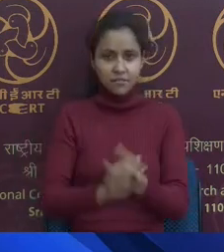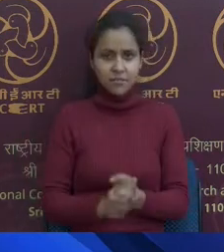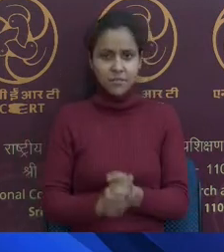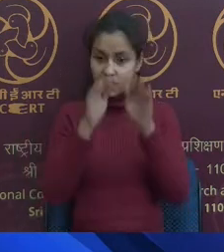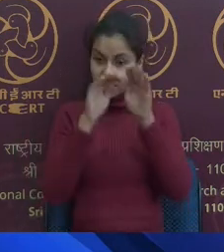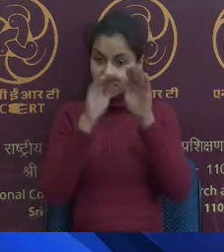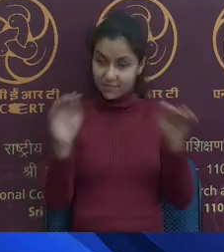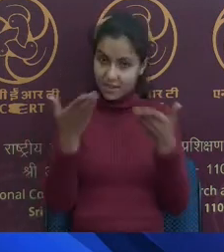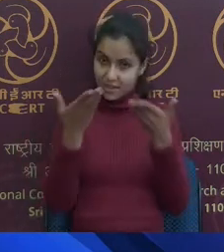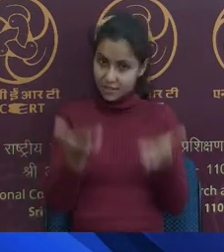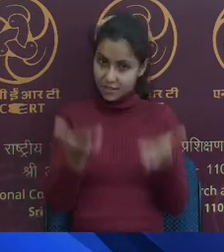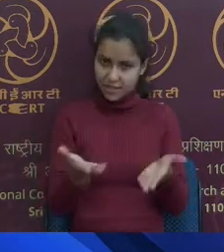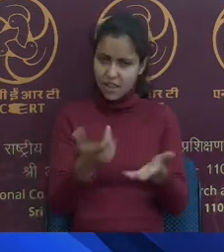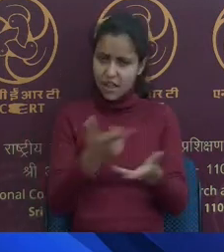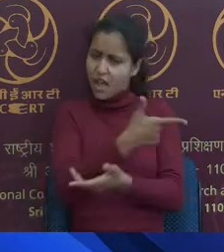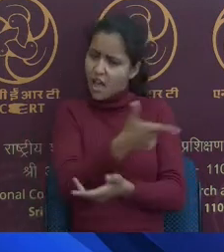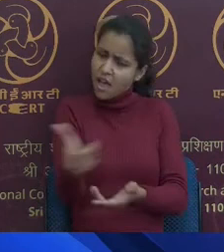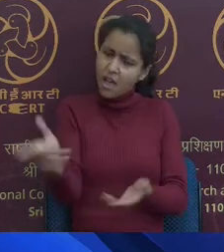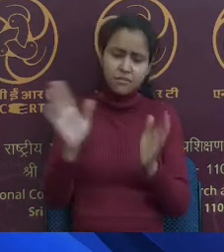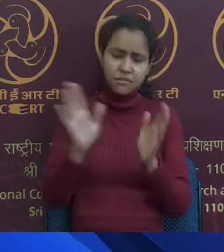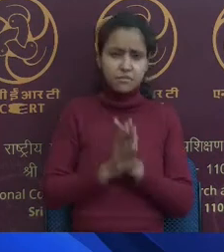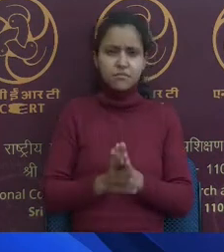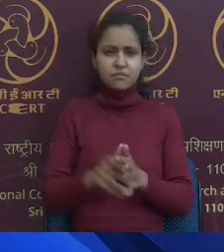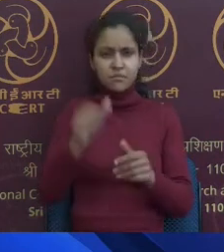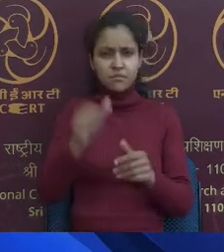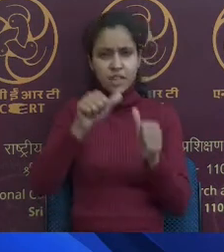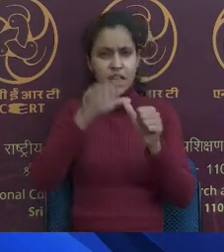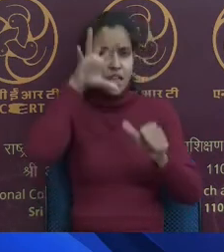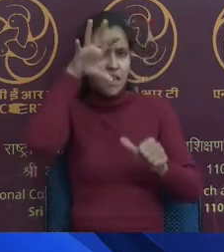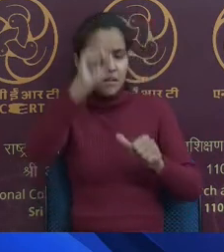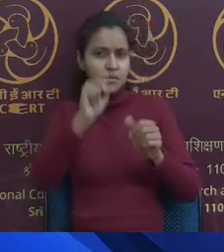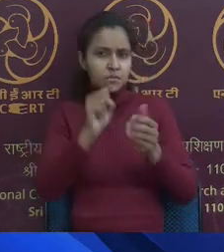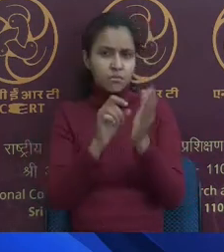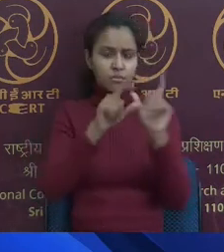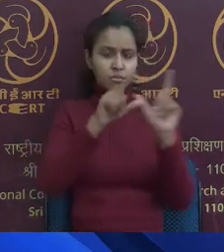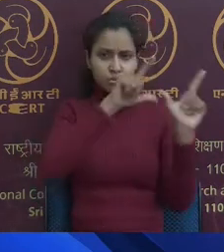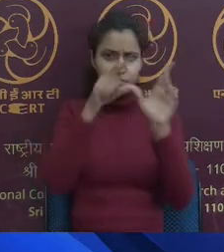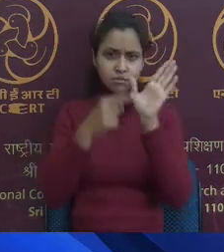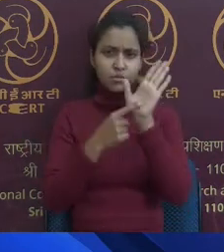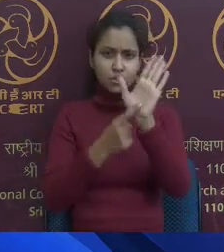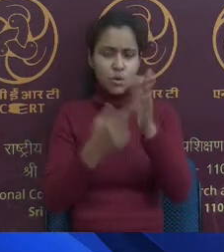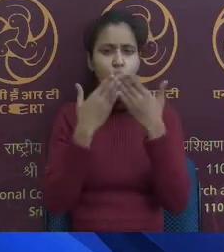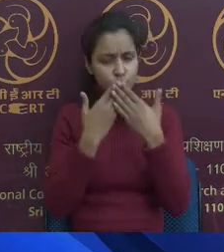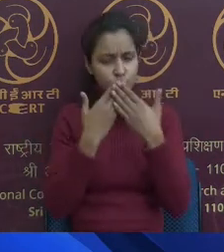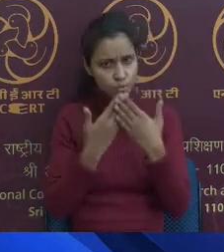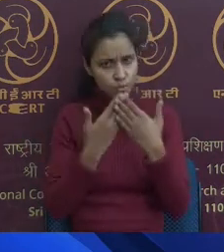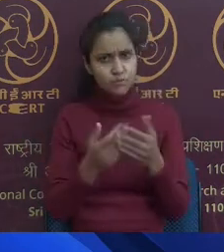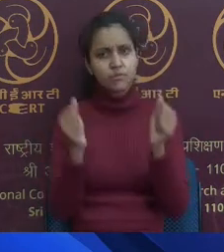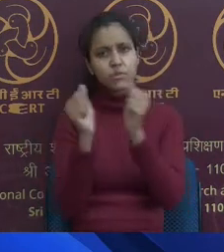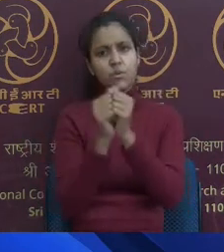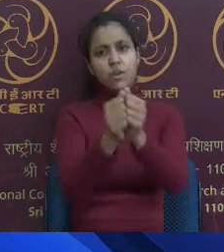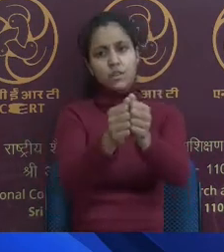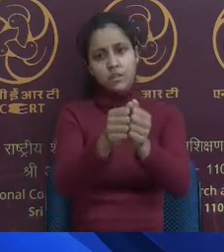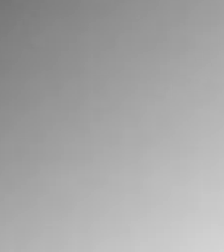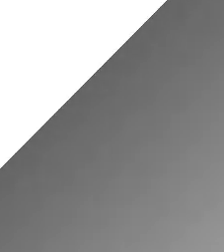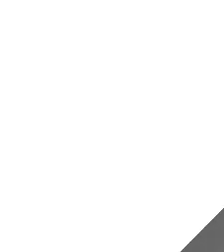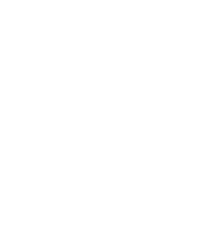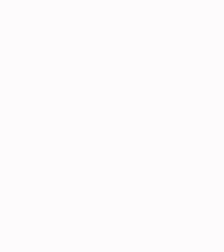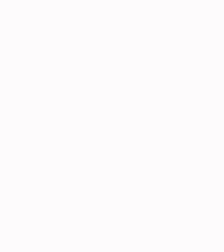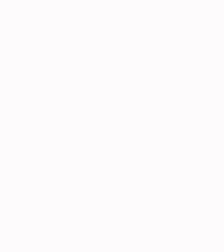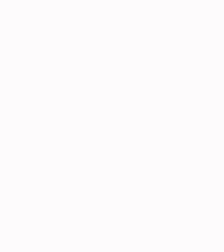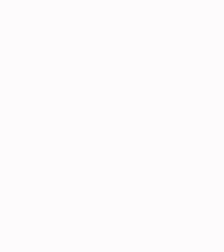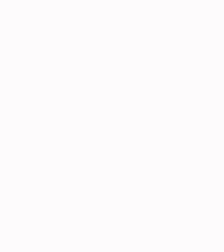every child will be able to stay in their own schools to get a better future. Thank you so much for this opportunity.